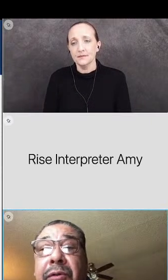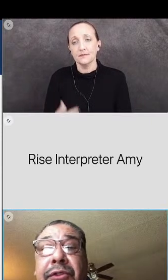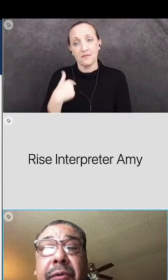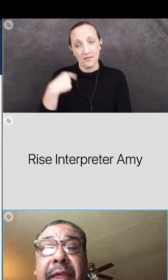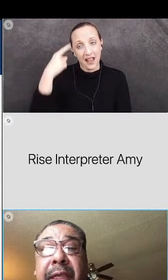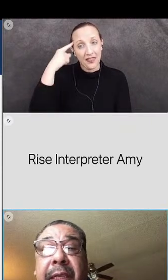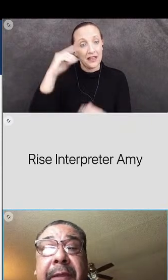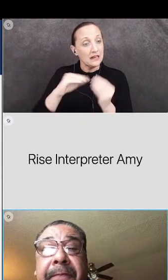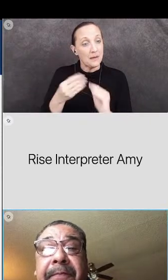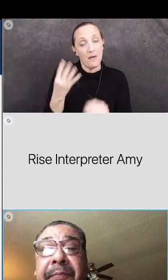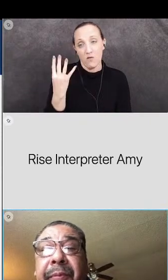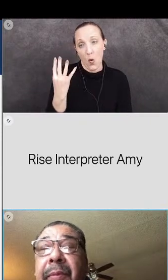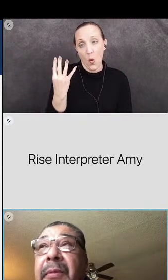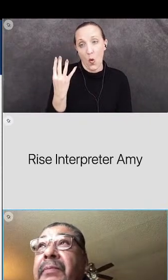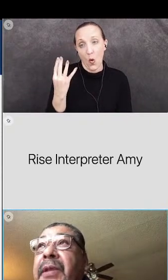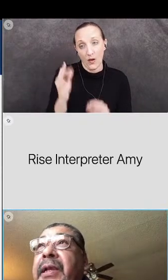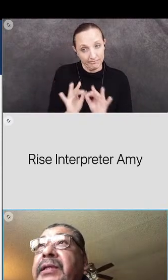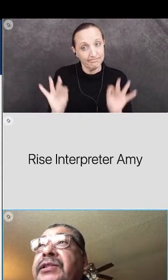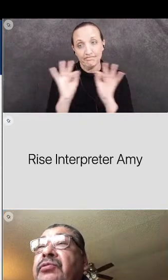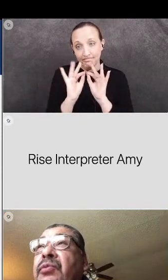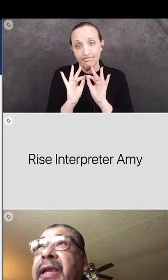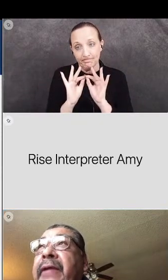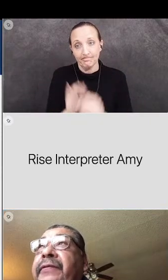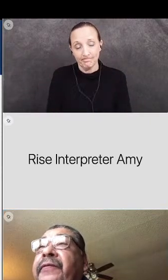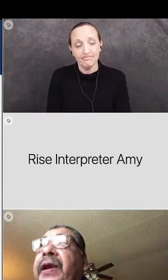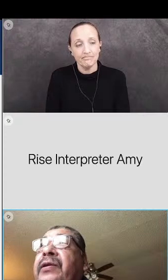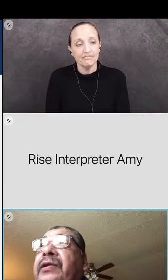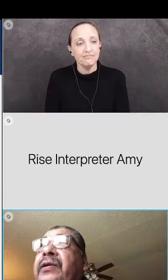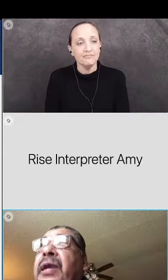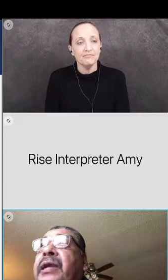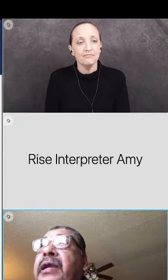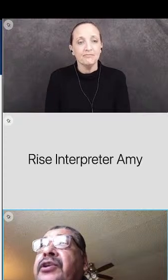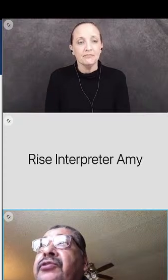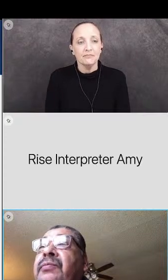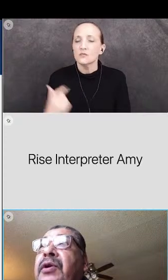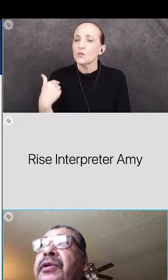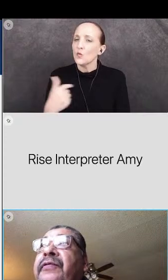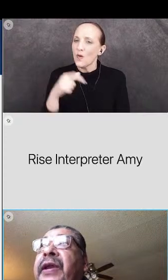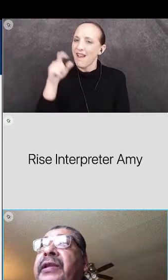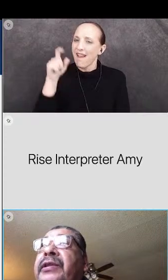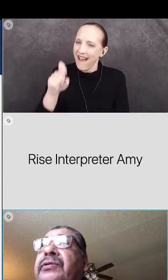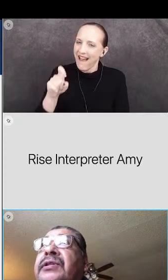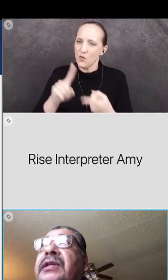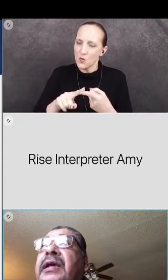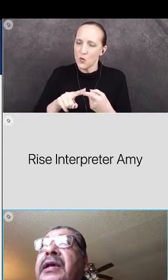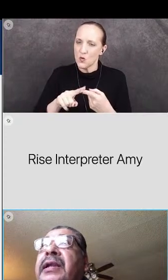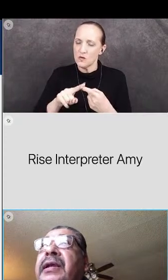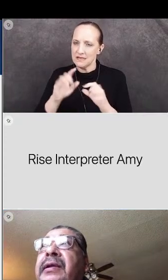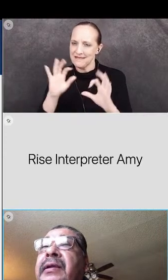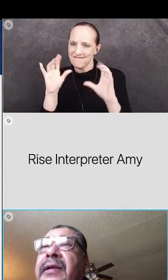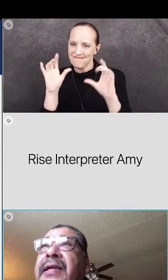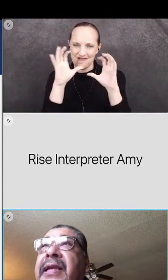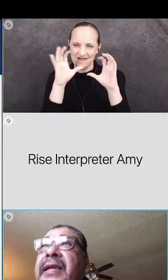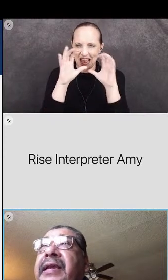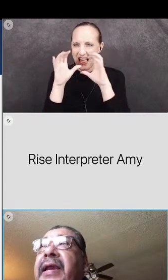four is also a key because we have to find a way to motivate those